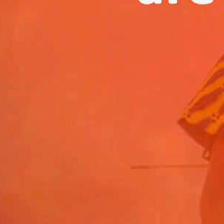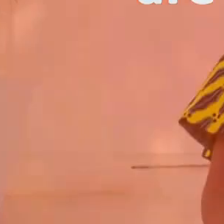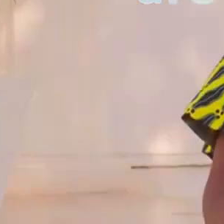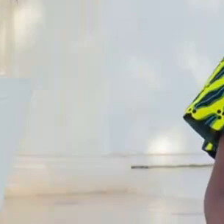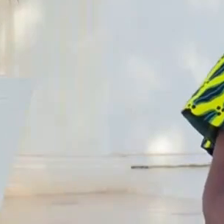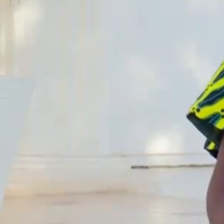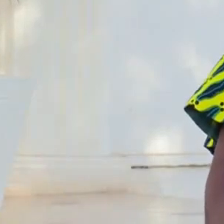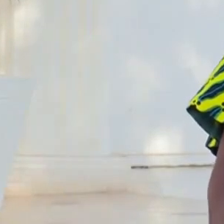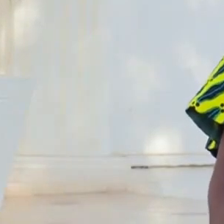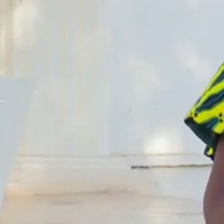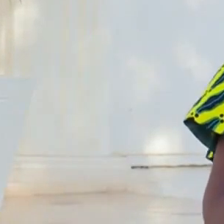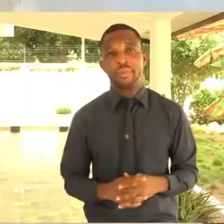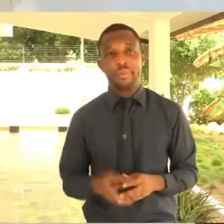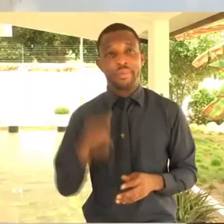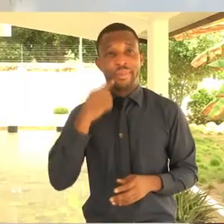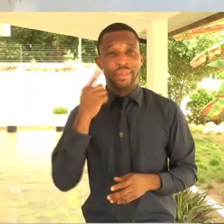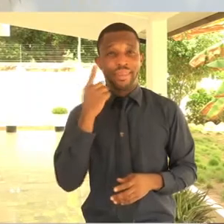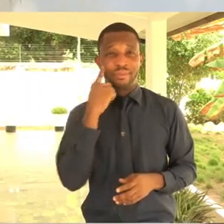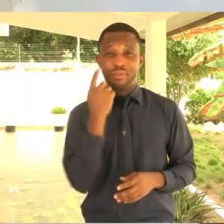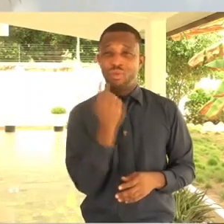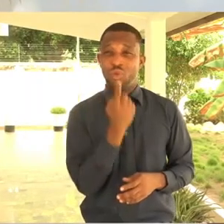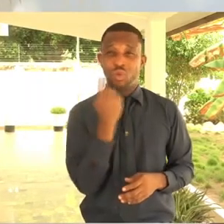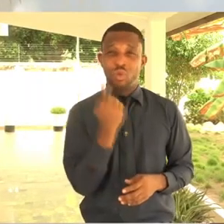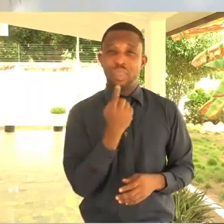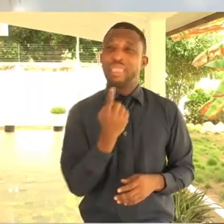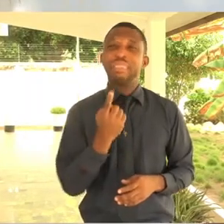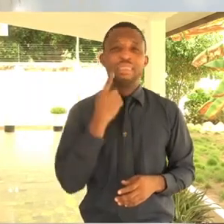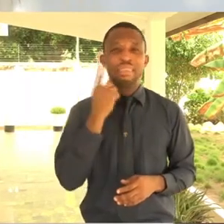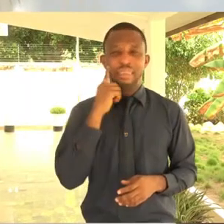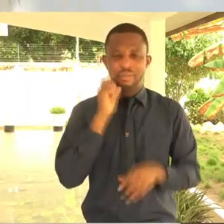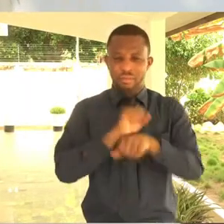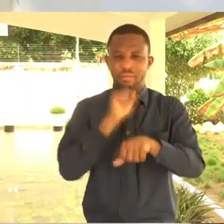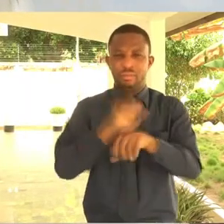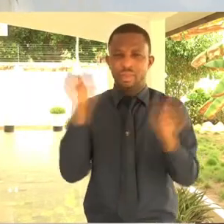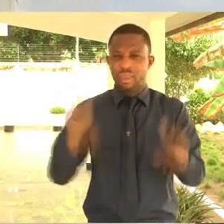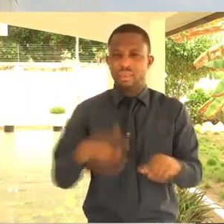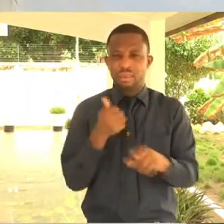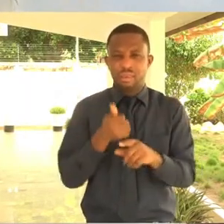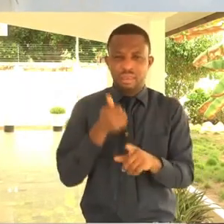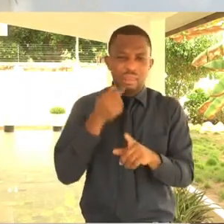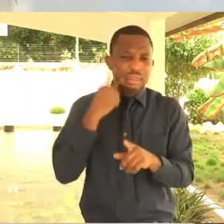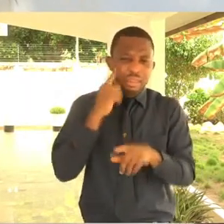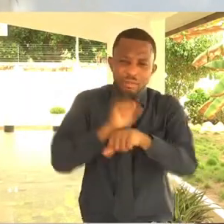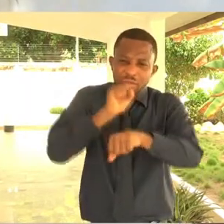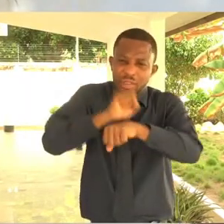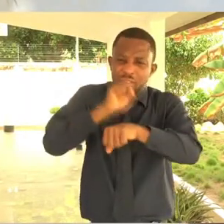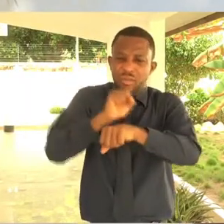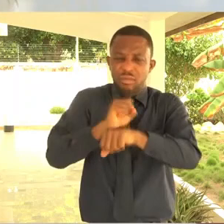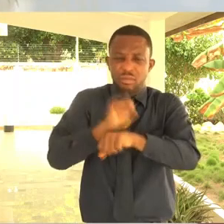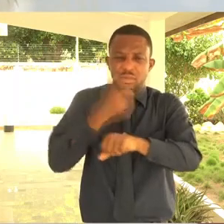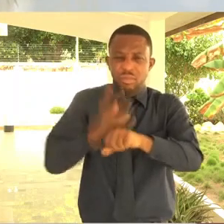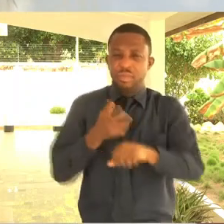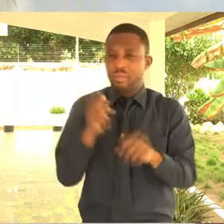I don't think the deaf person cannot do anything on their own. They are capable of doing so many things and so many wonderful things.